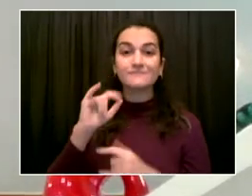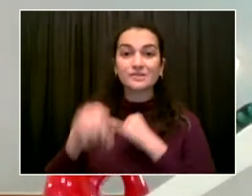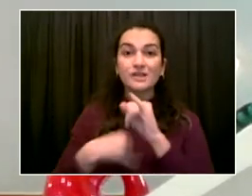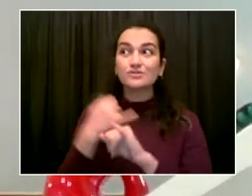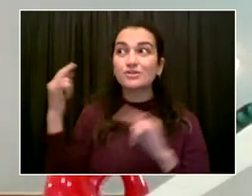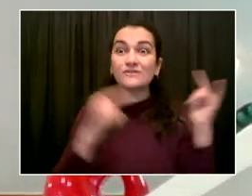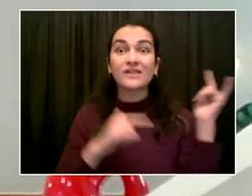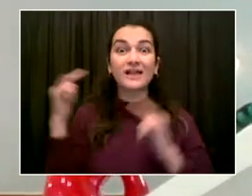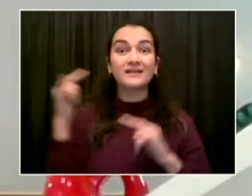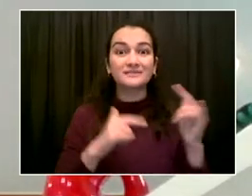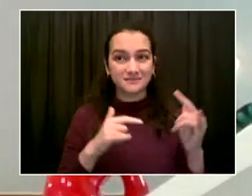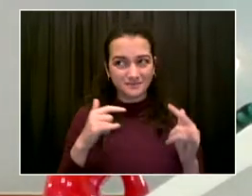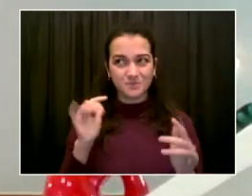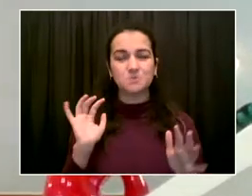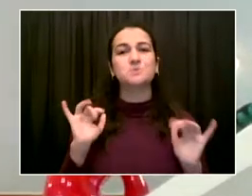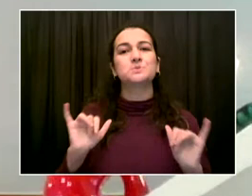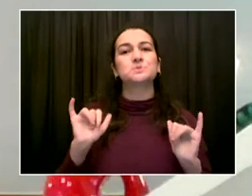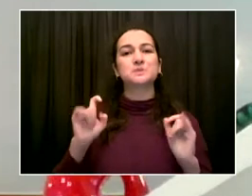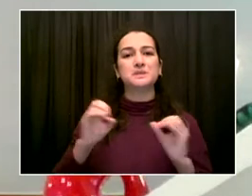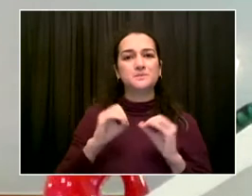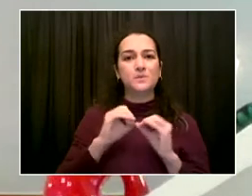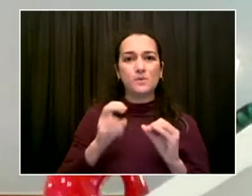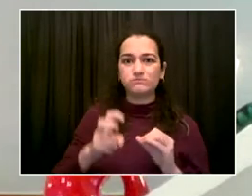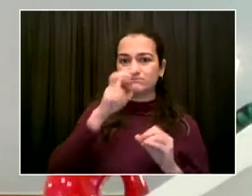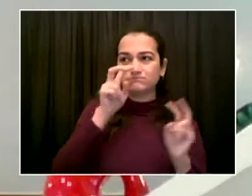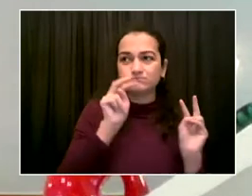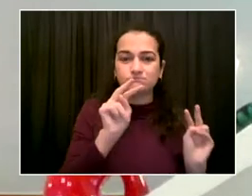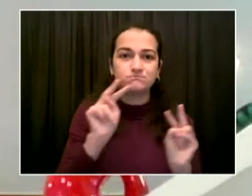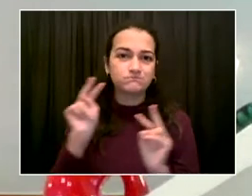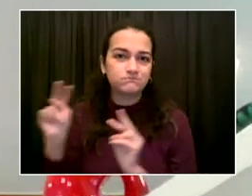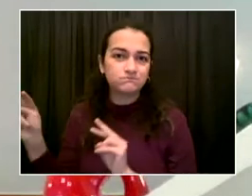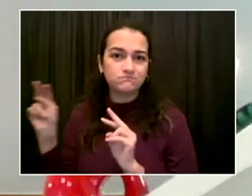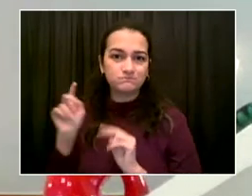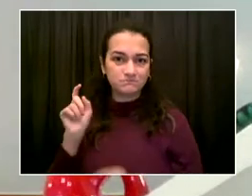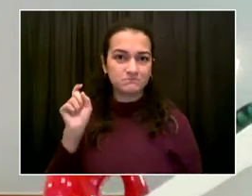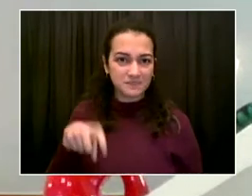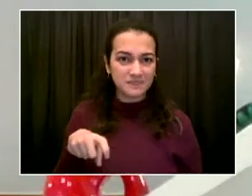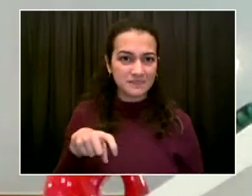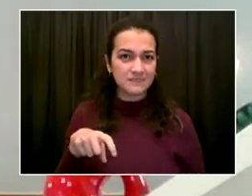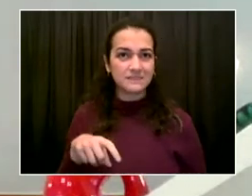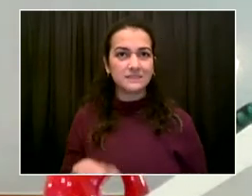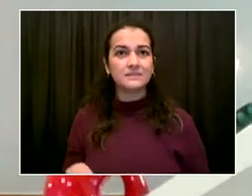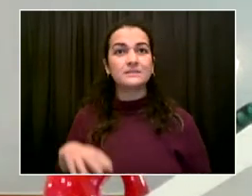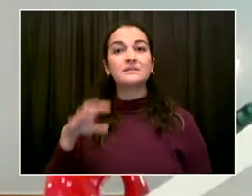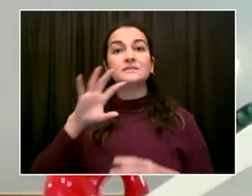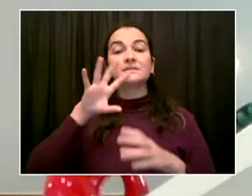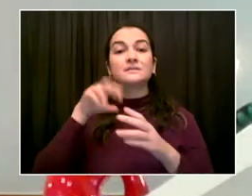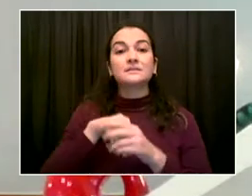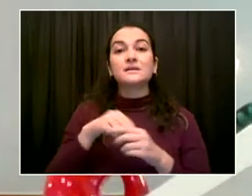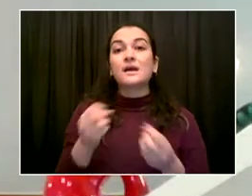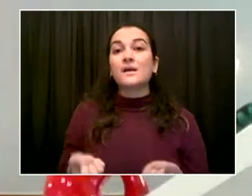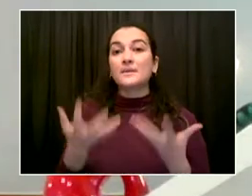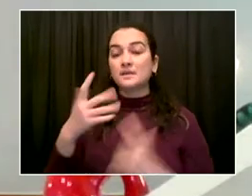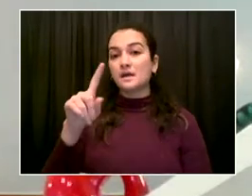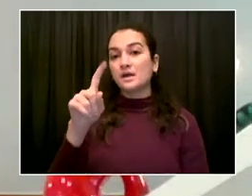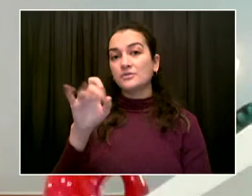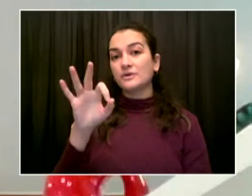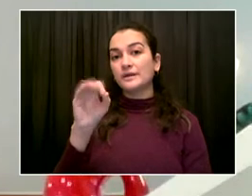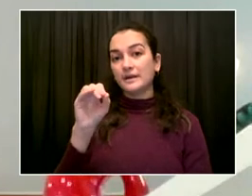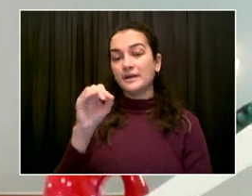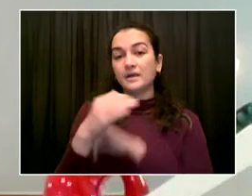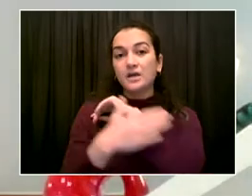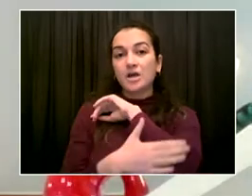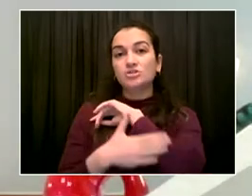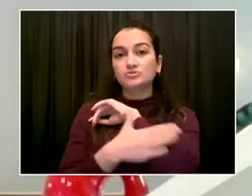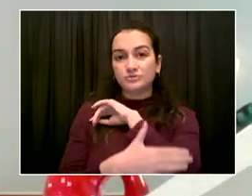includes all of CDC level three, level four, and the unknown level, which we treat as level four, in addition to any country where there's been a known case